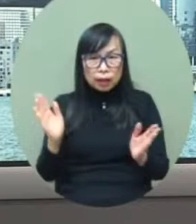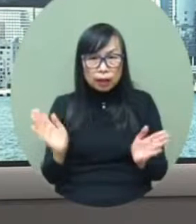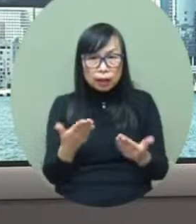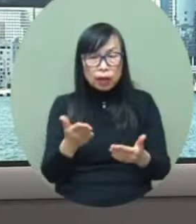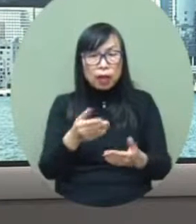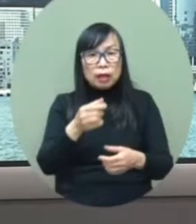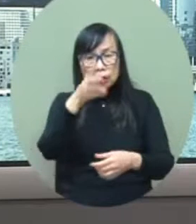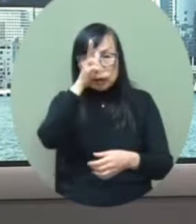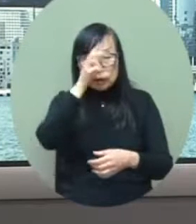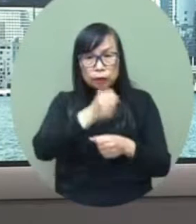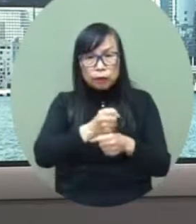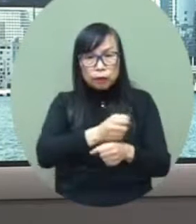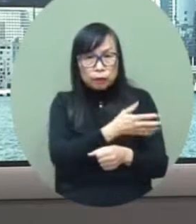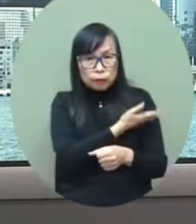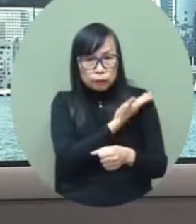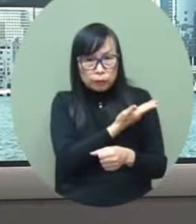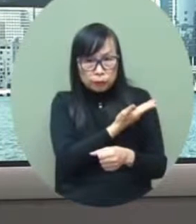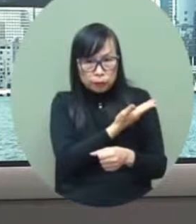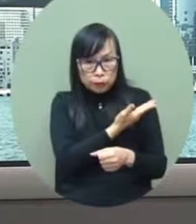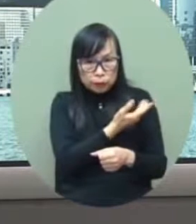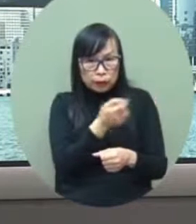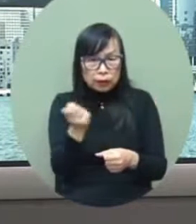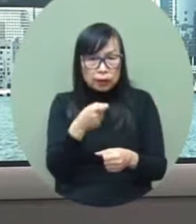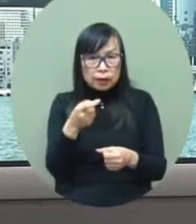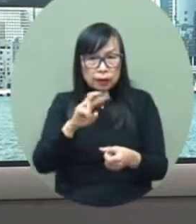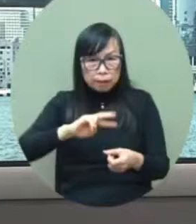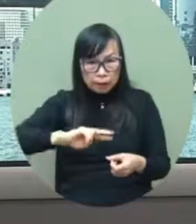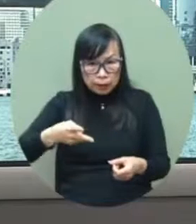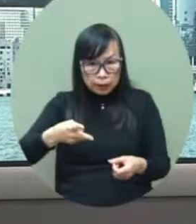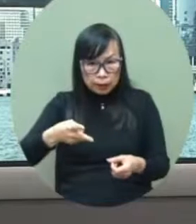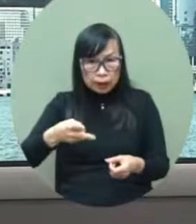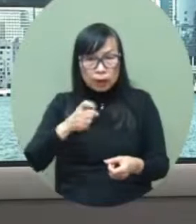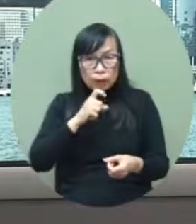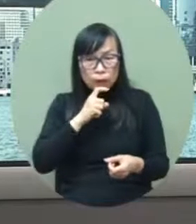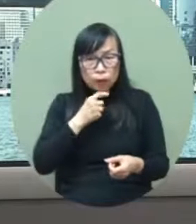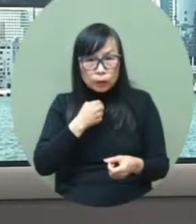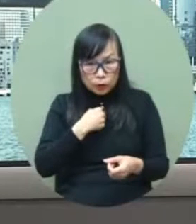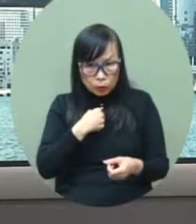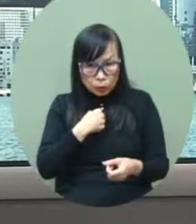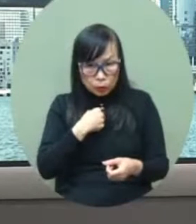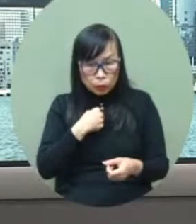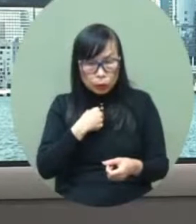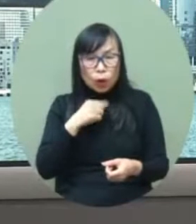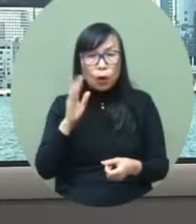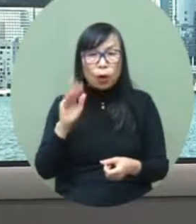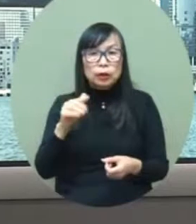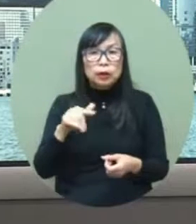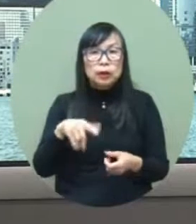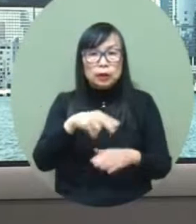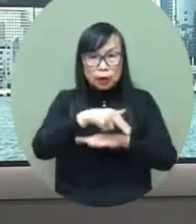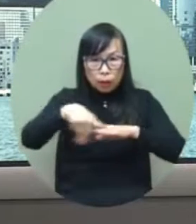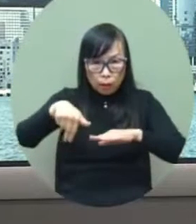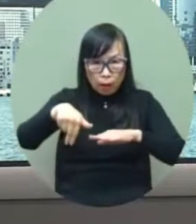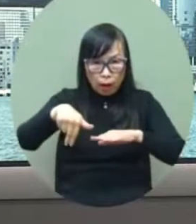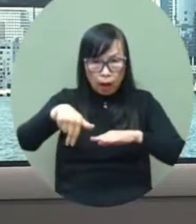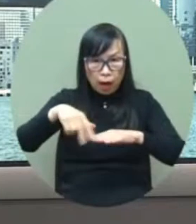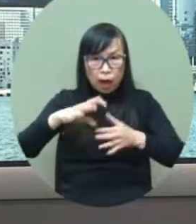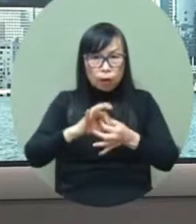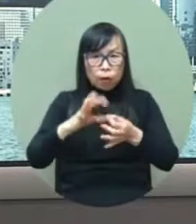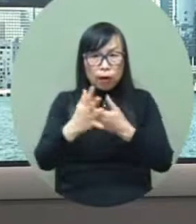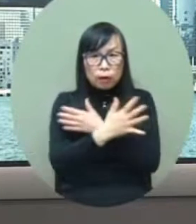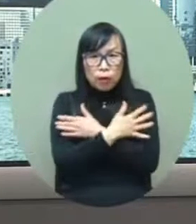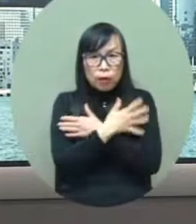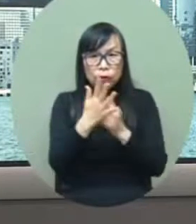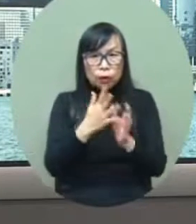we uh have from interdepartmental coordination so that we are able to mobilize government manpower at the first